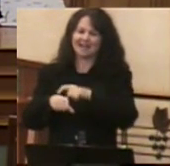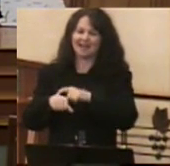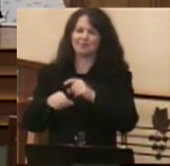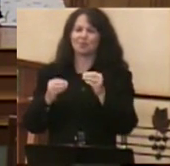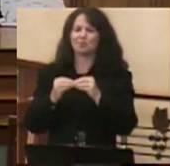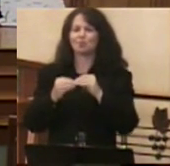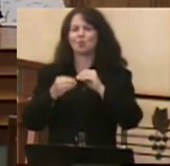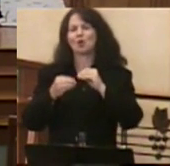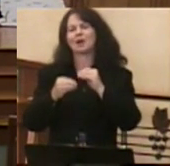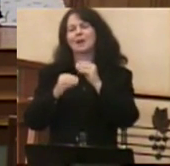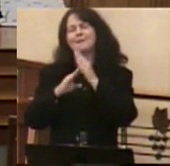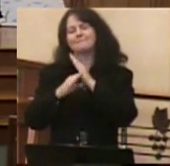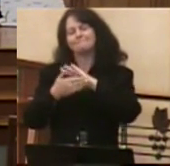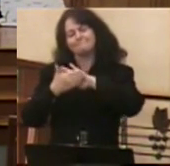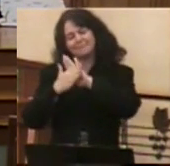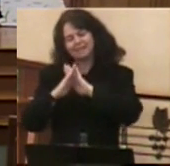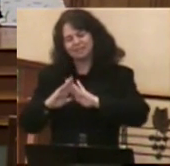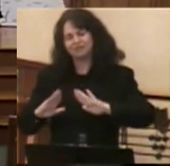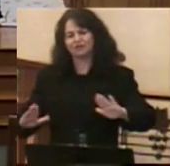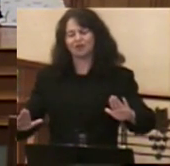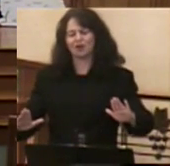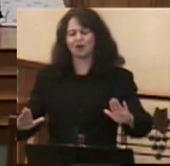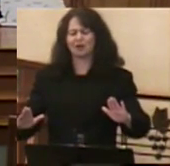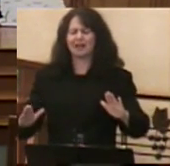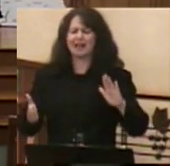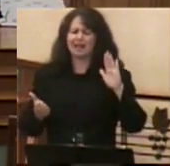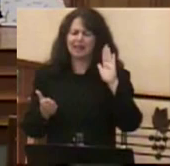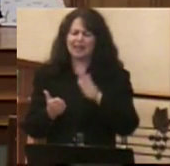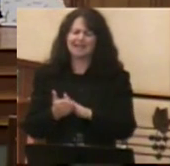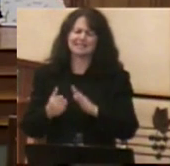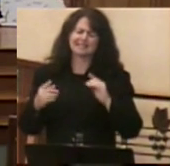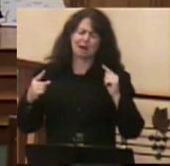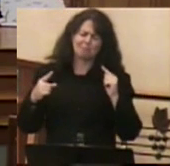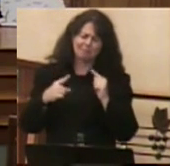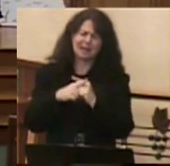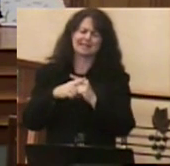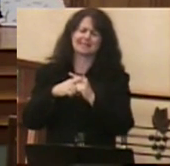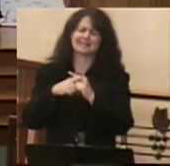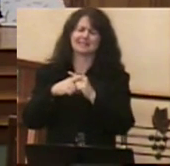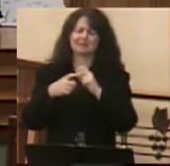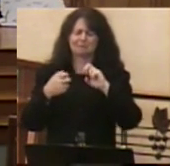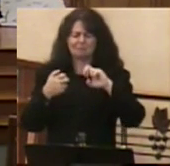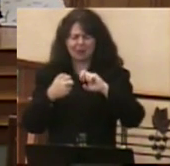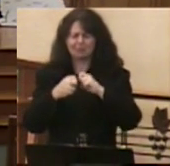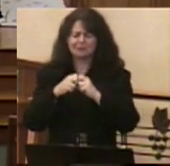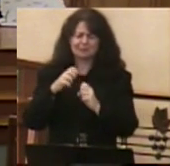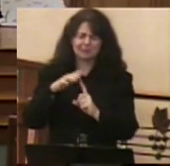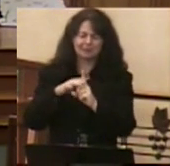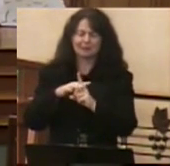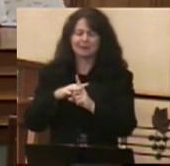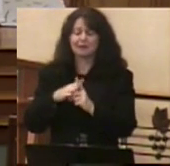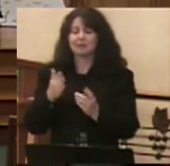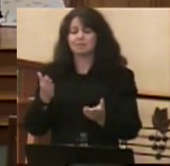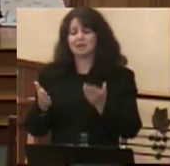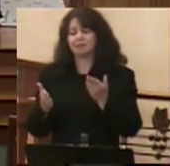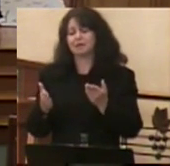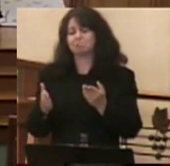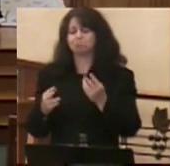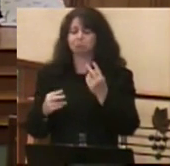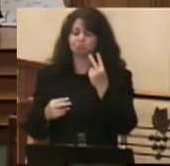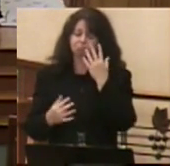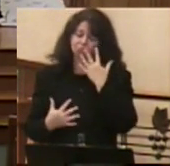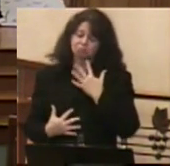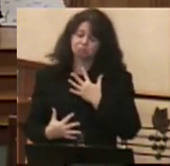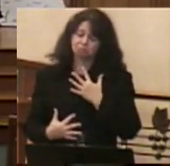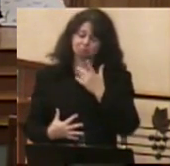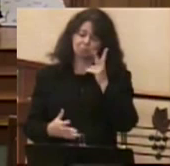more peaceful, maybe less complicated, maybe a time filled with people who are no longer with us, whom we